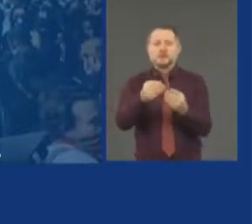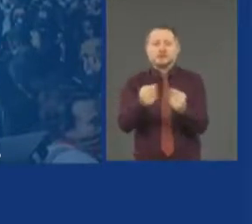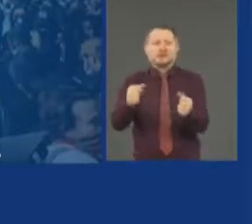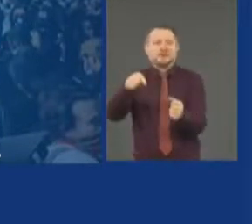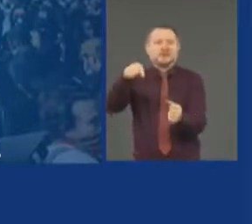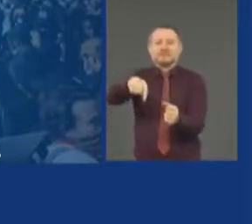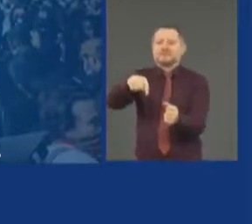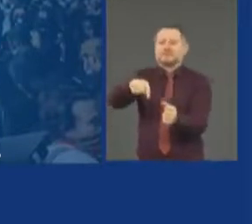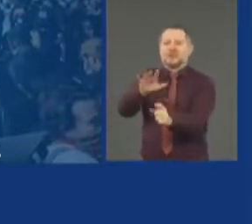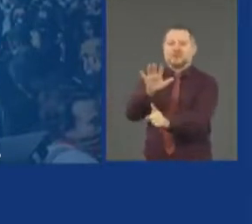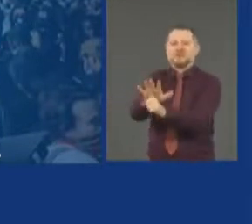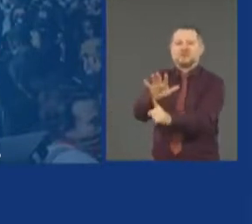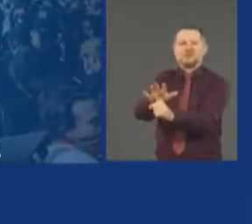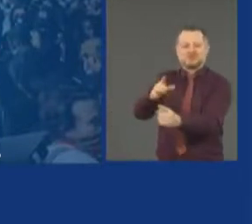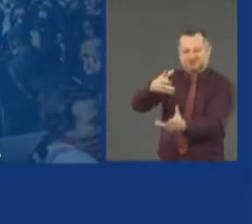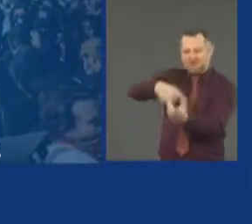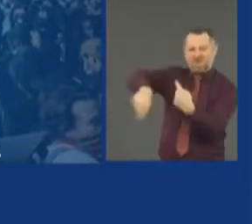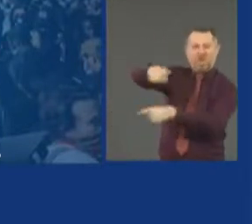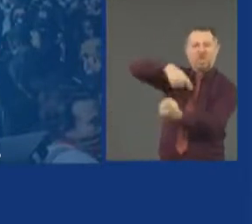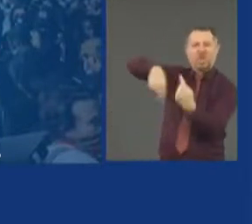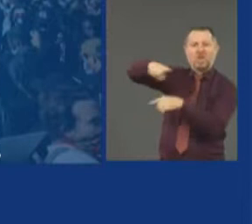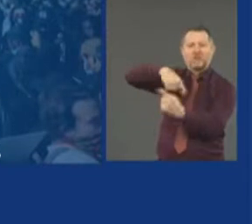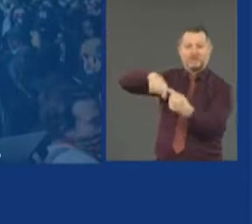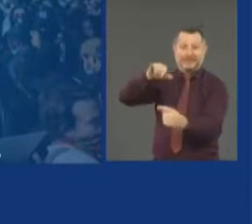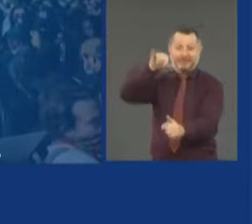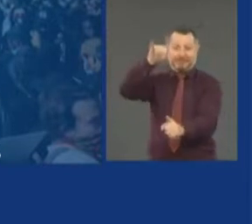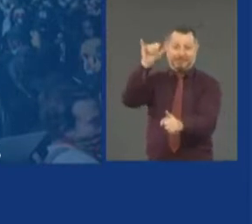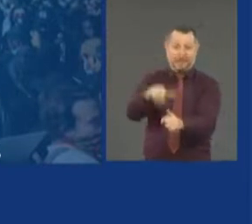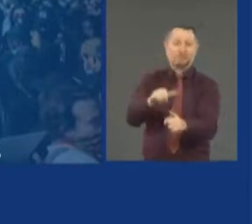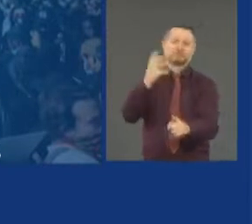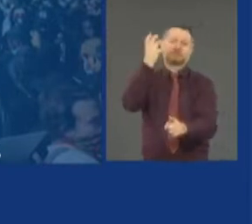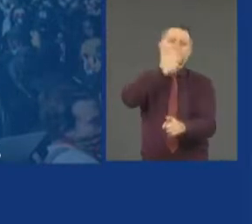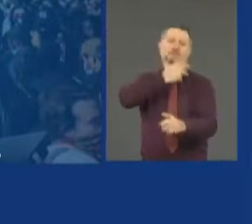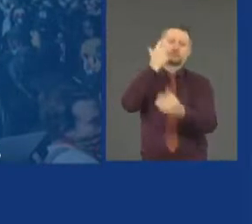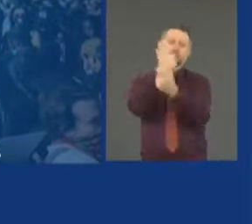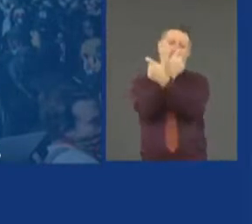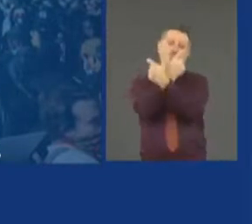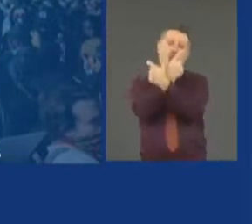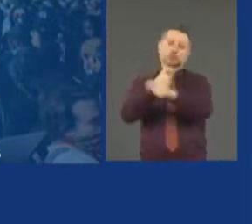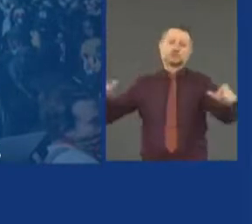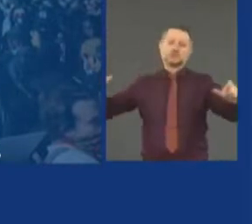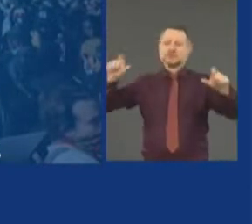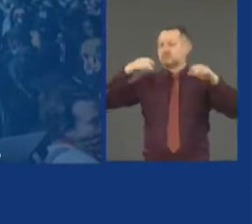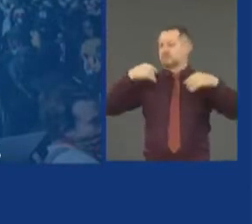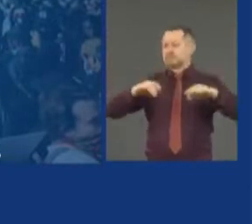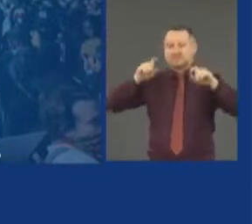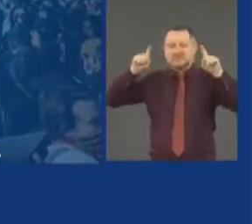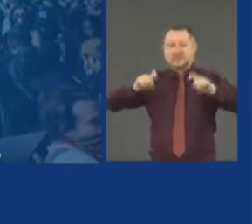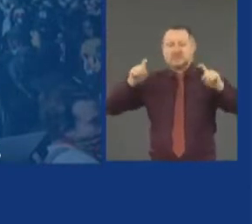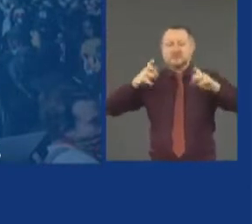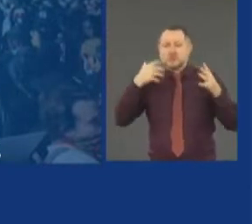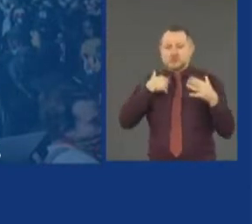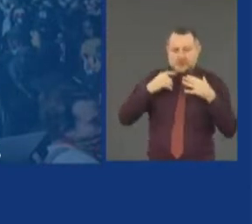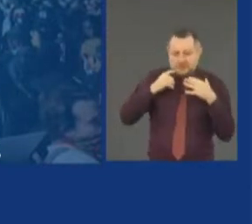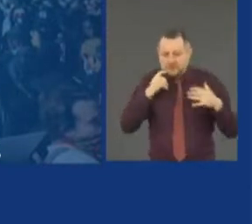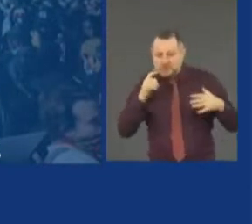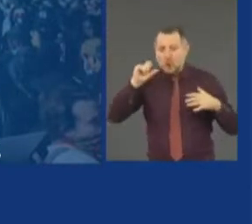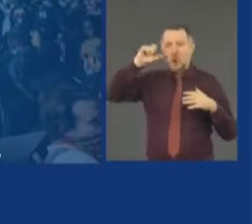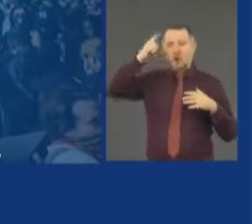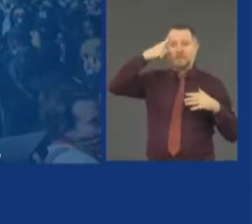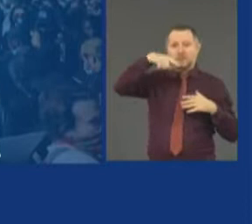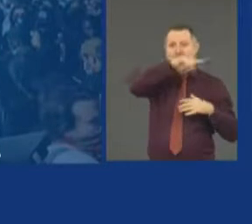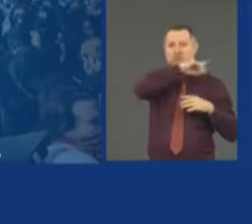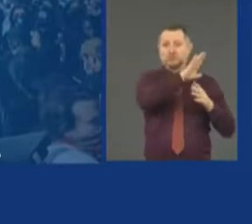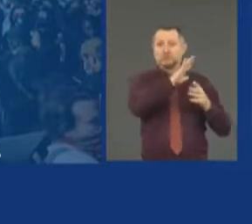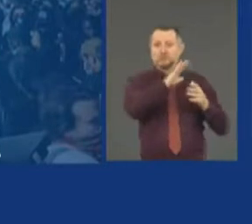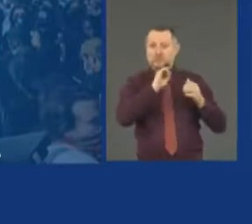are the ones that really test not just the capacity of government, the ability of government, the leadership of government. But